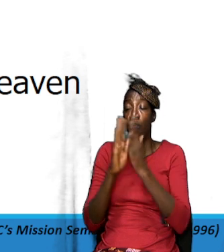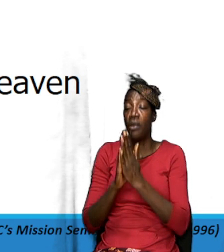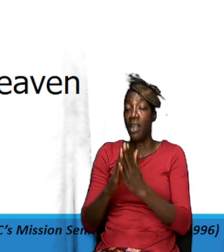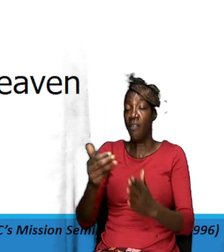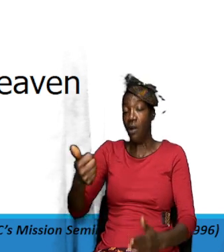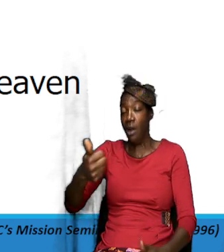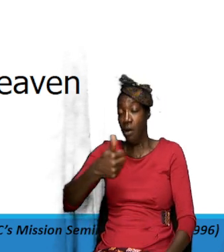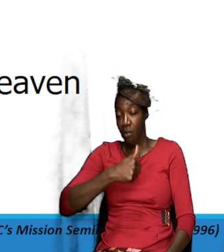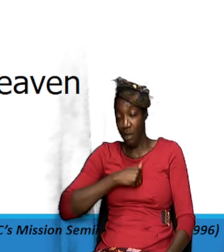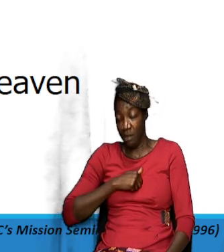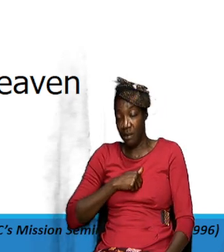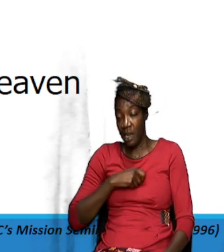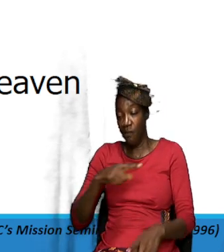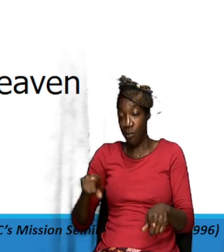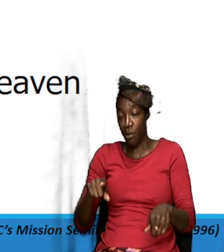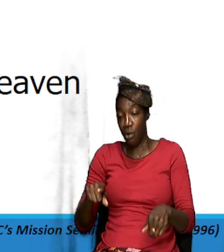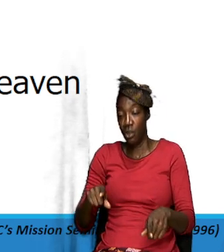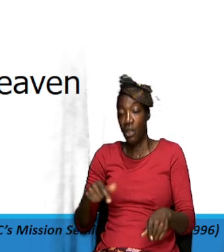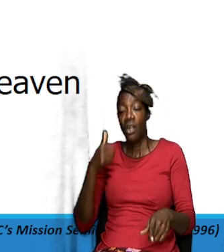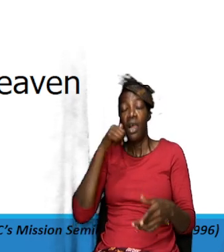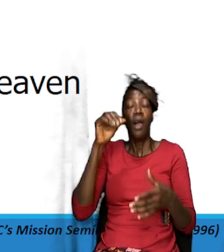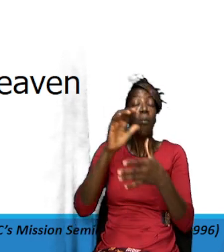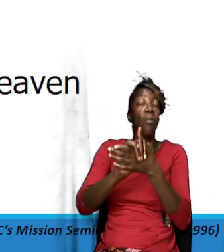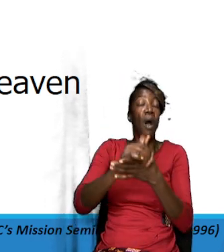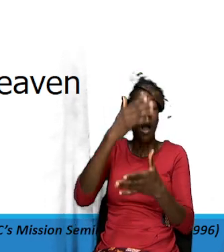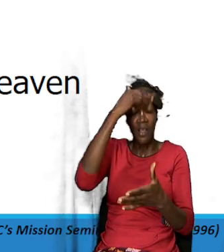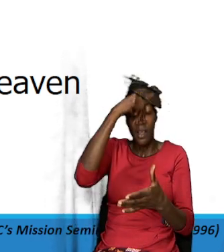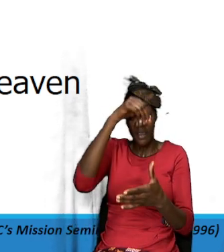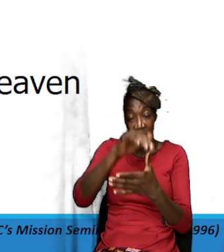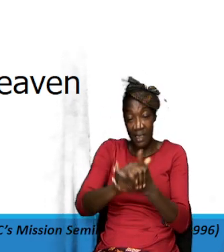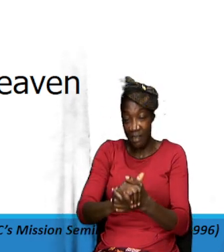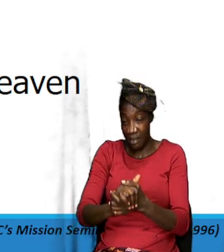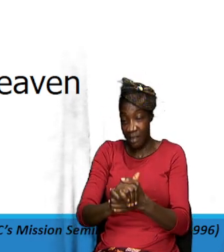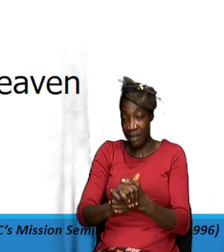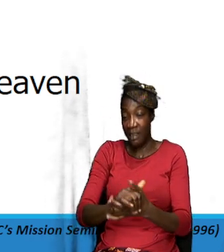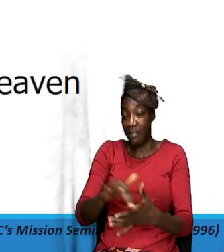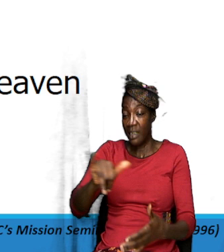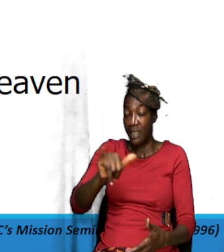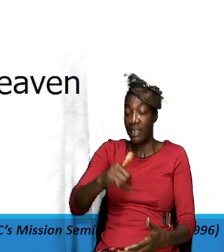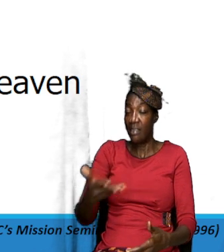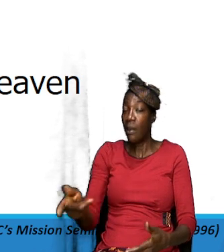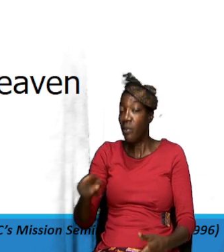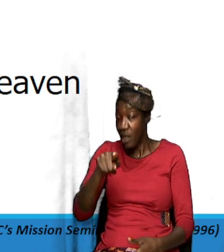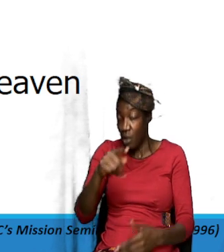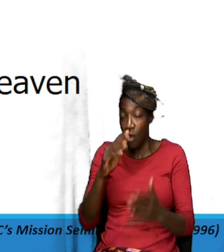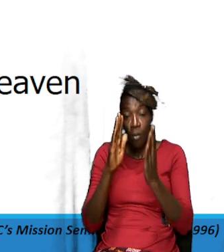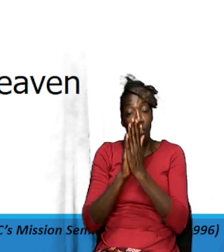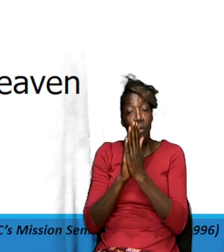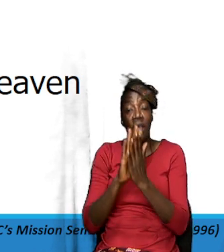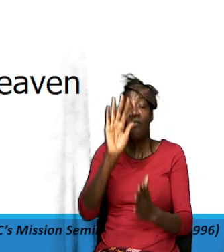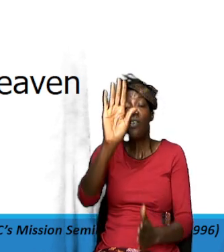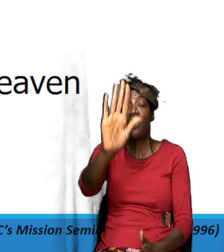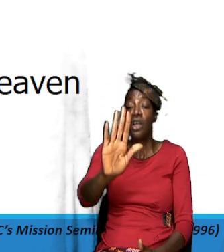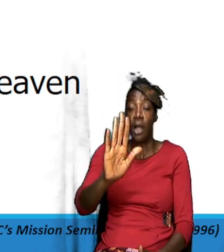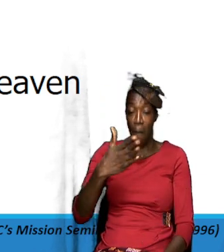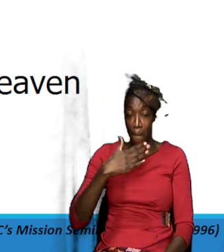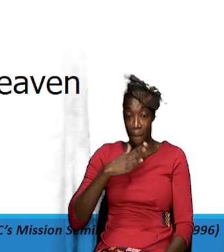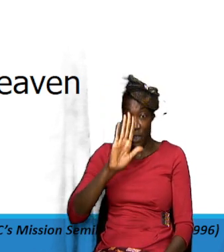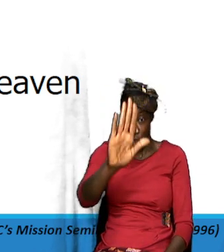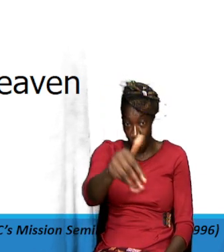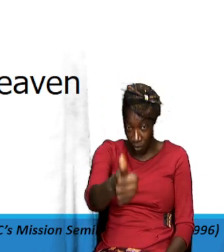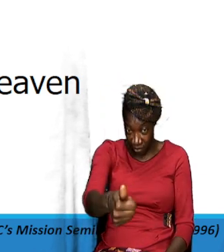but to pray for the brethren also the same thing that you are praying for yourself for